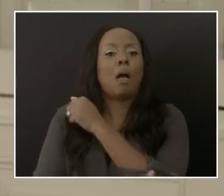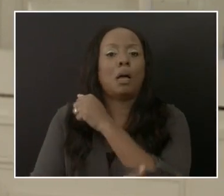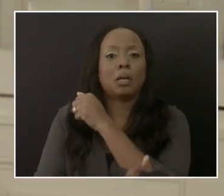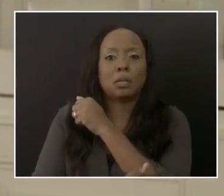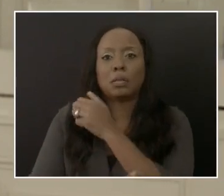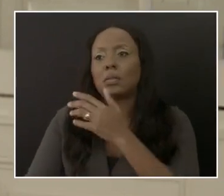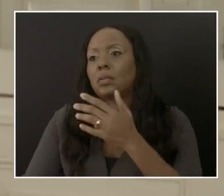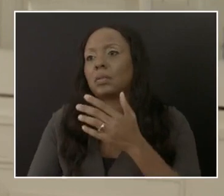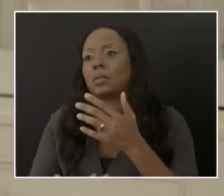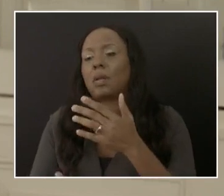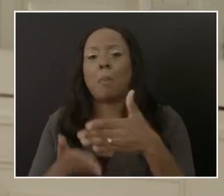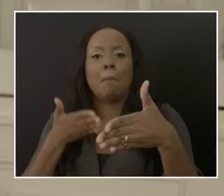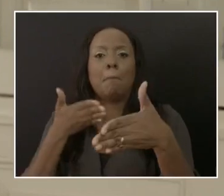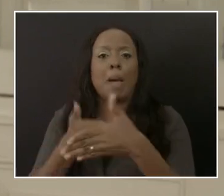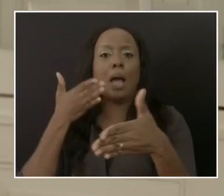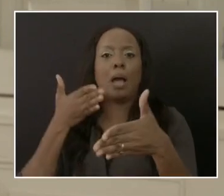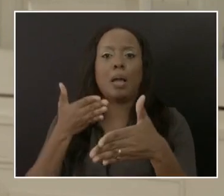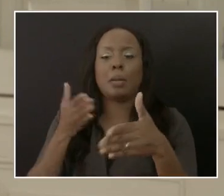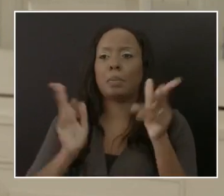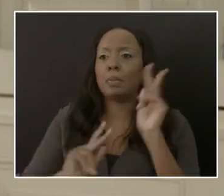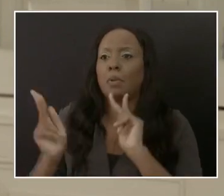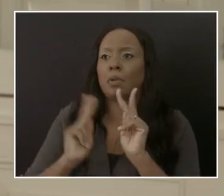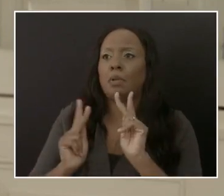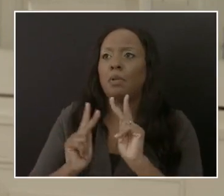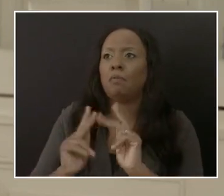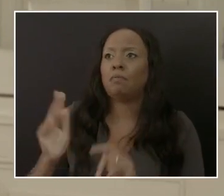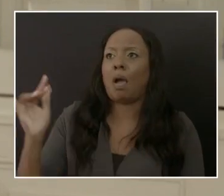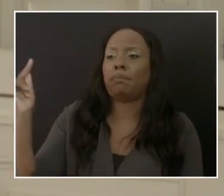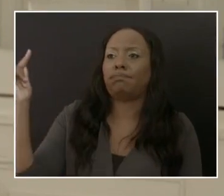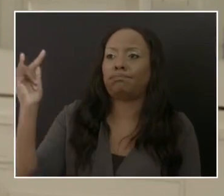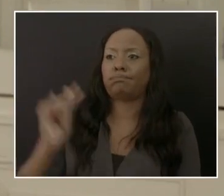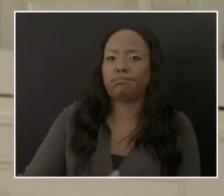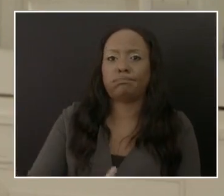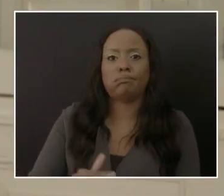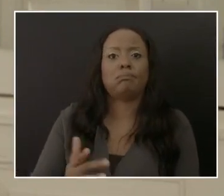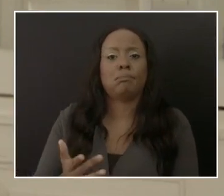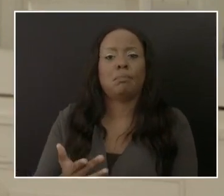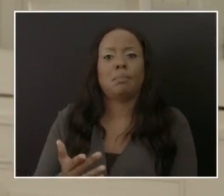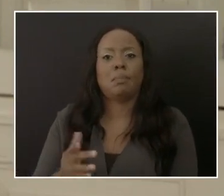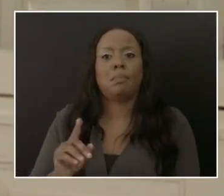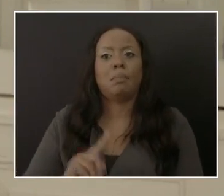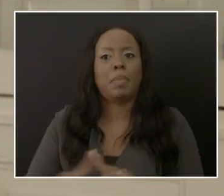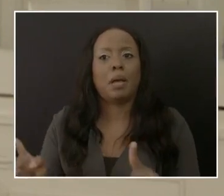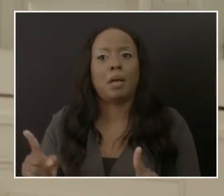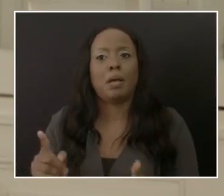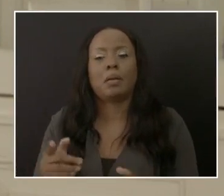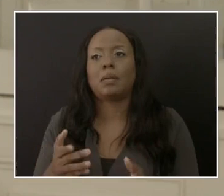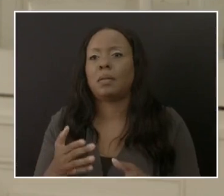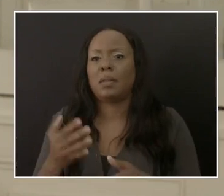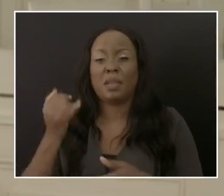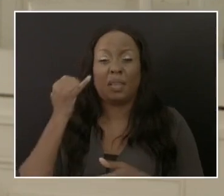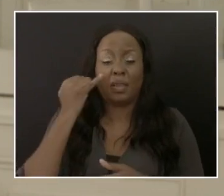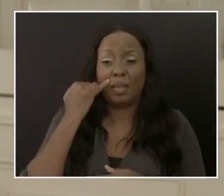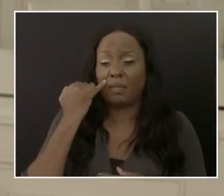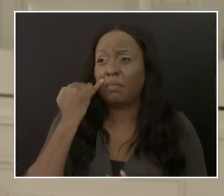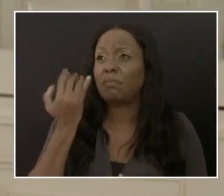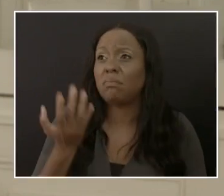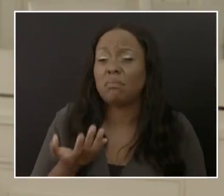complete bans, partial bans, and we are aware of that. But banning is,